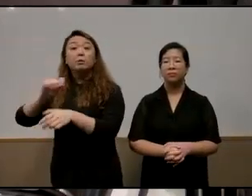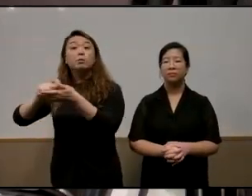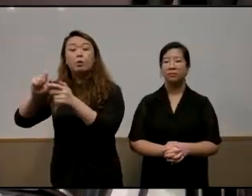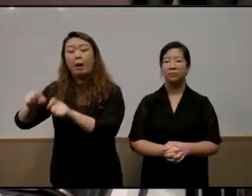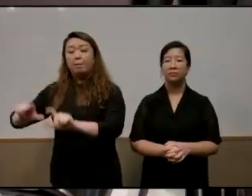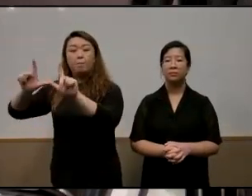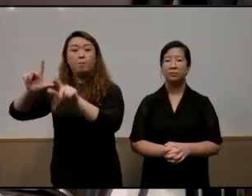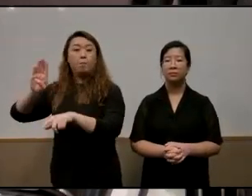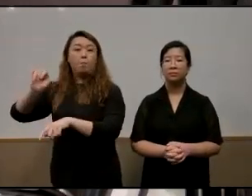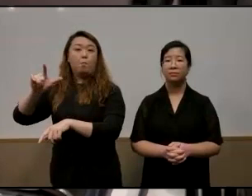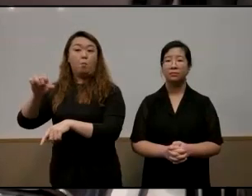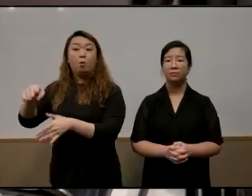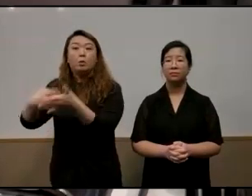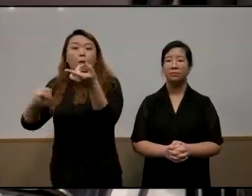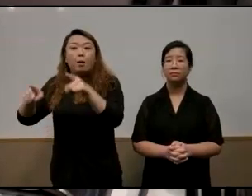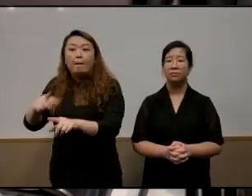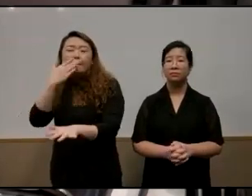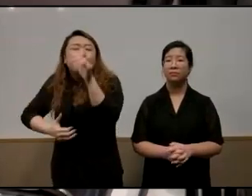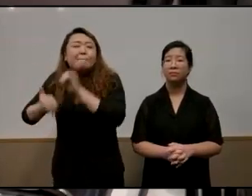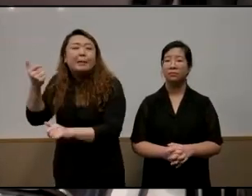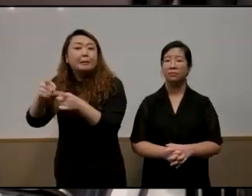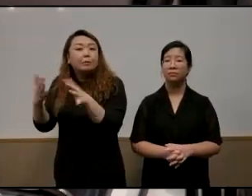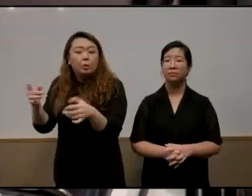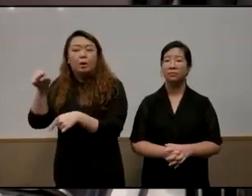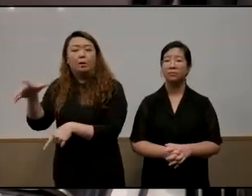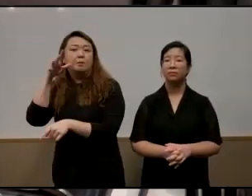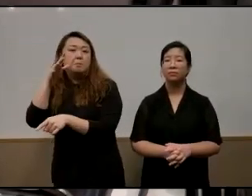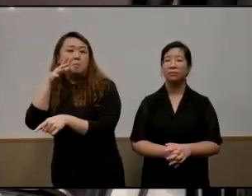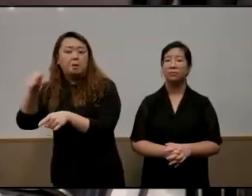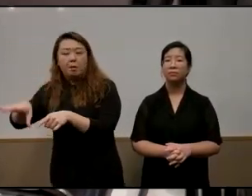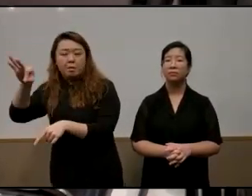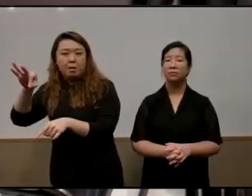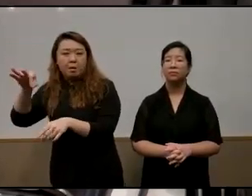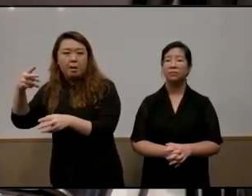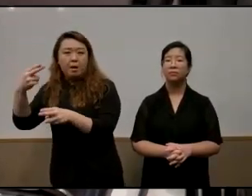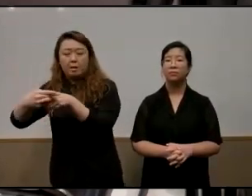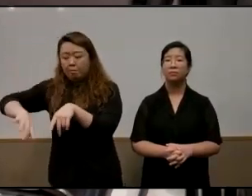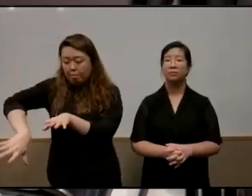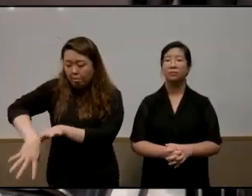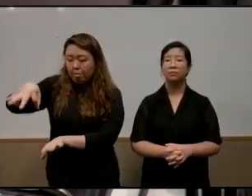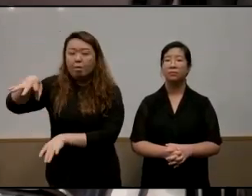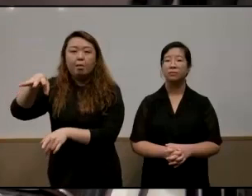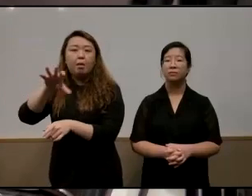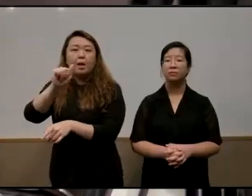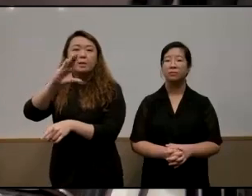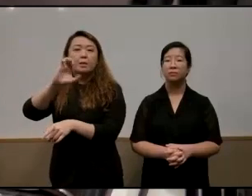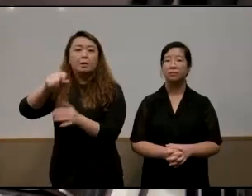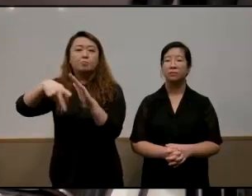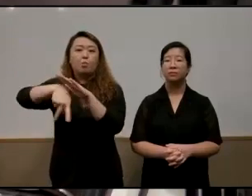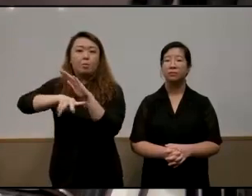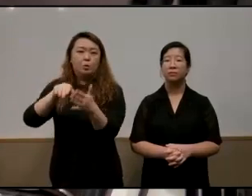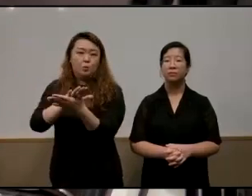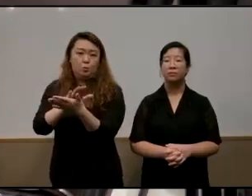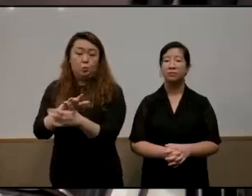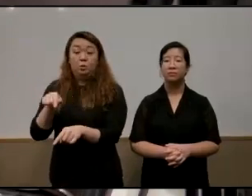that the best thing that happened to him was his mom picked up his name out of the ballot for acs primary he